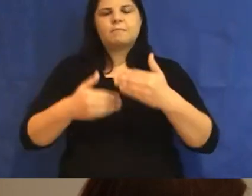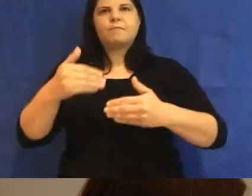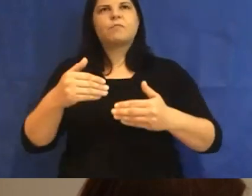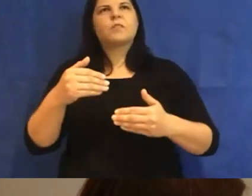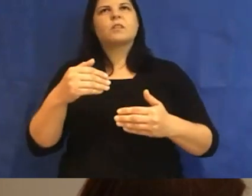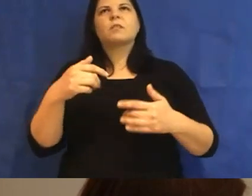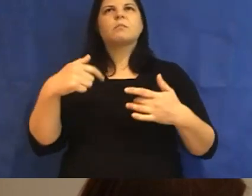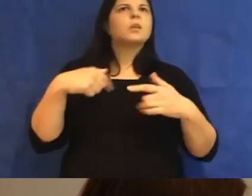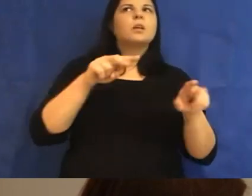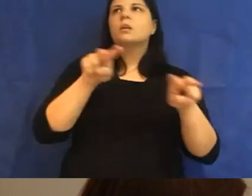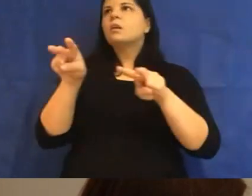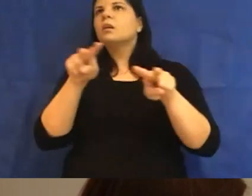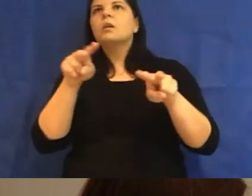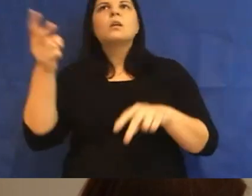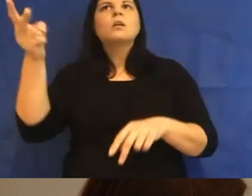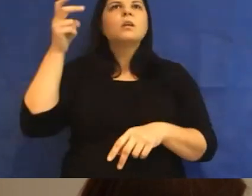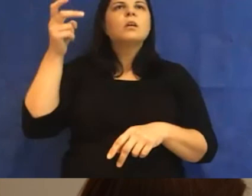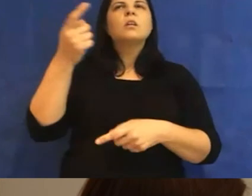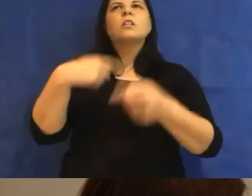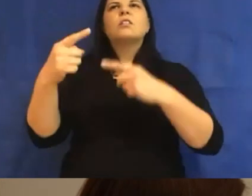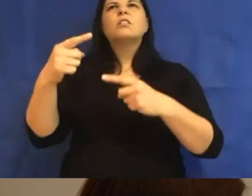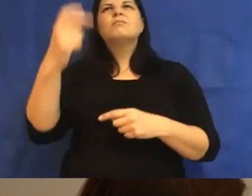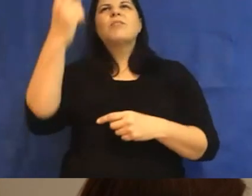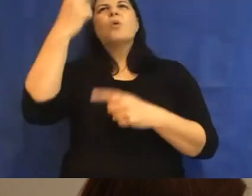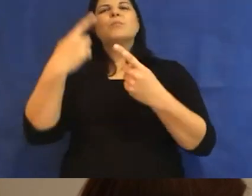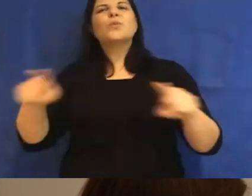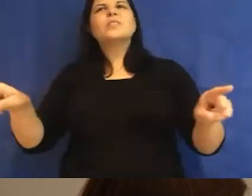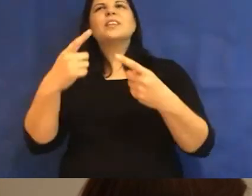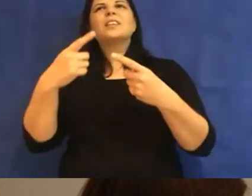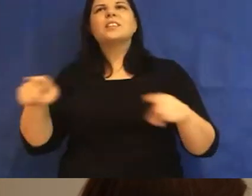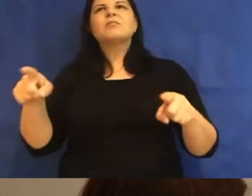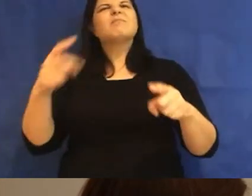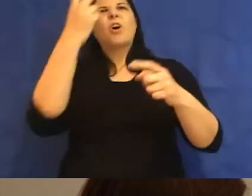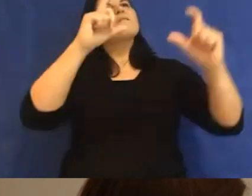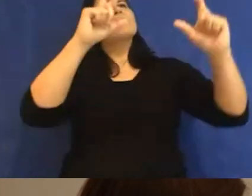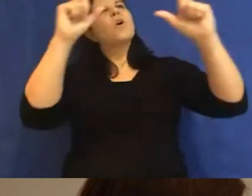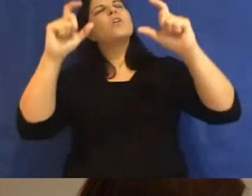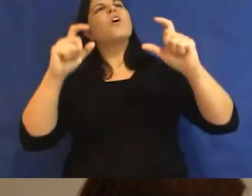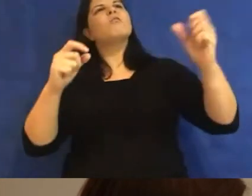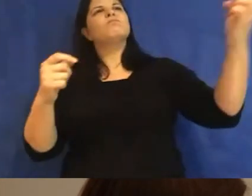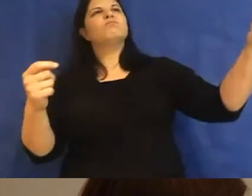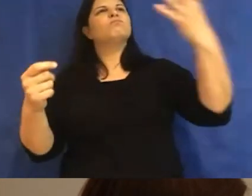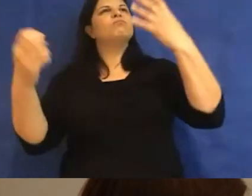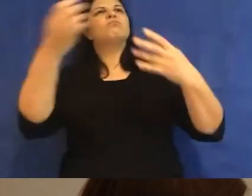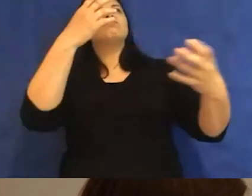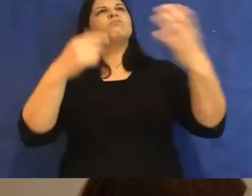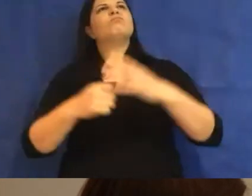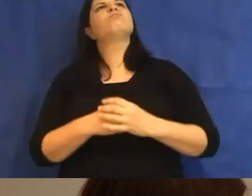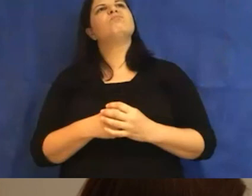learned. Folk music played as old photographs illustrated the stage. She was a true beauty.